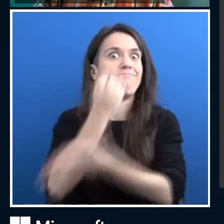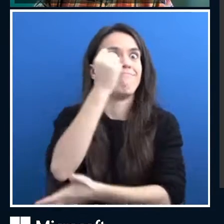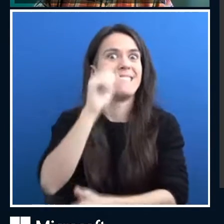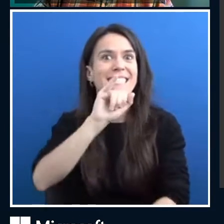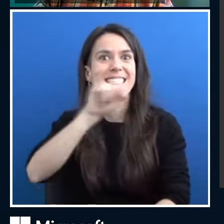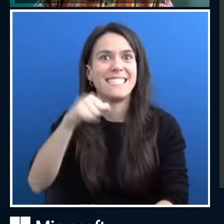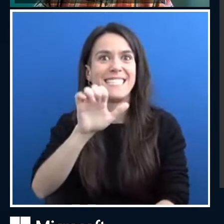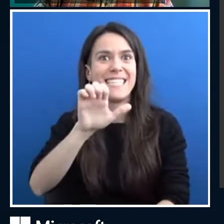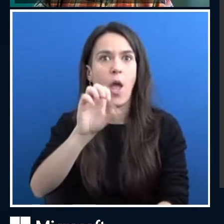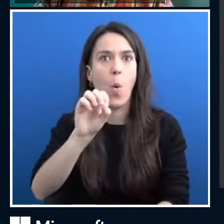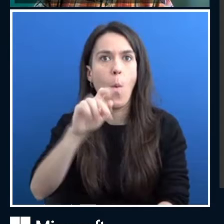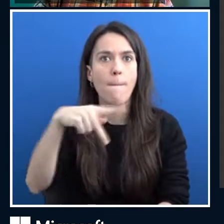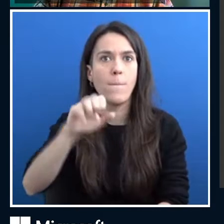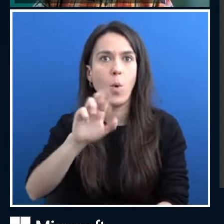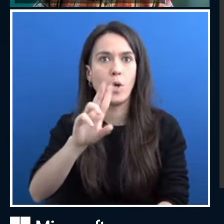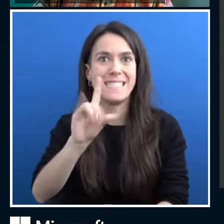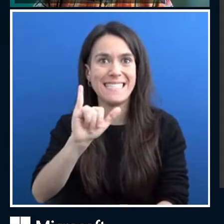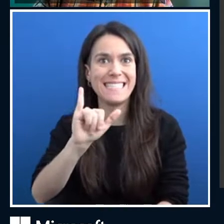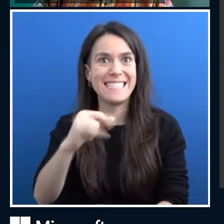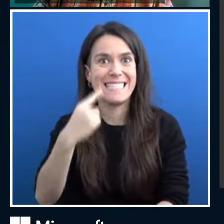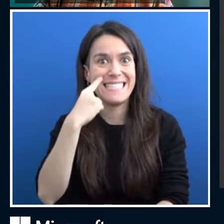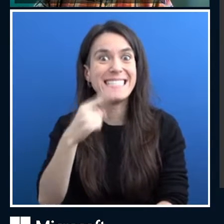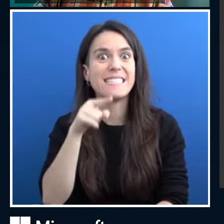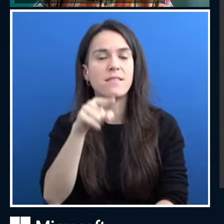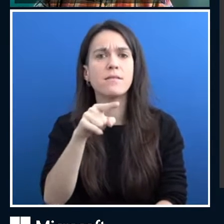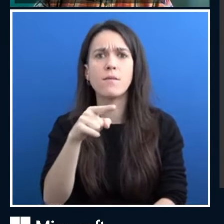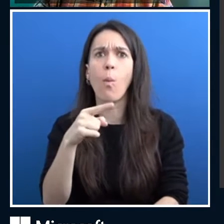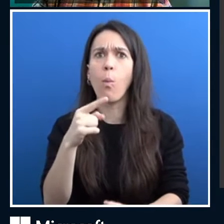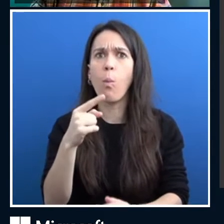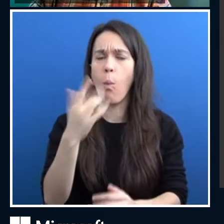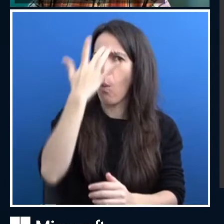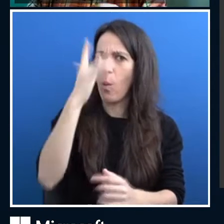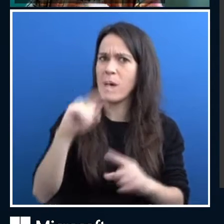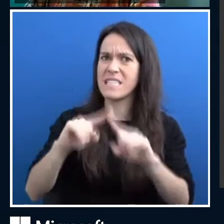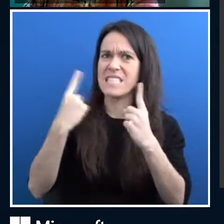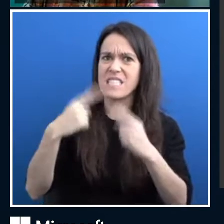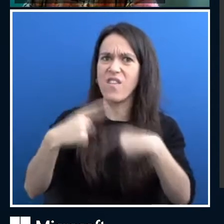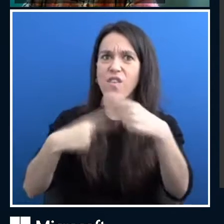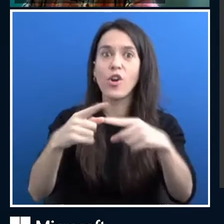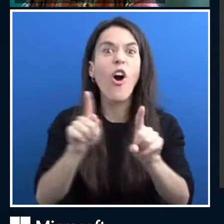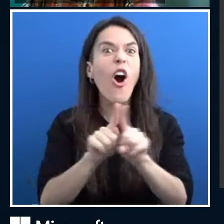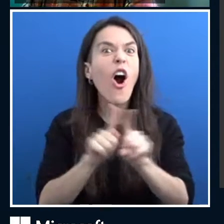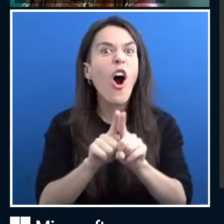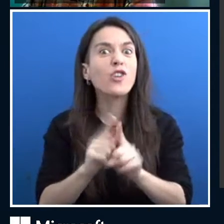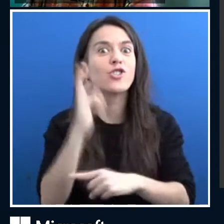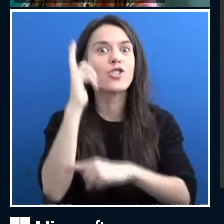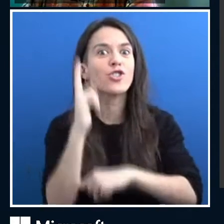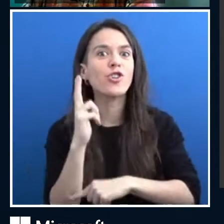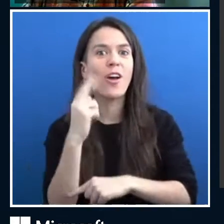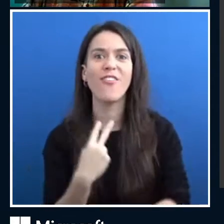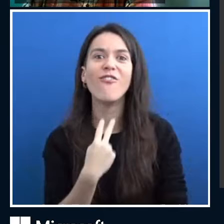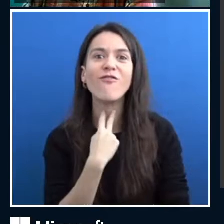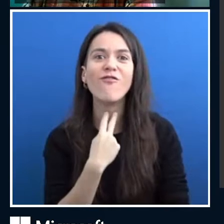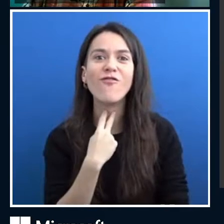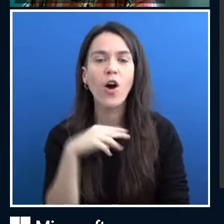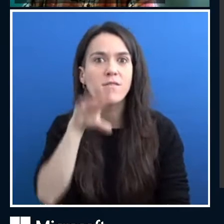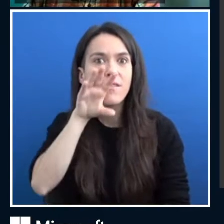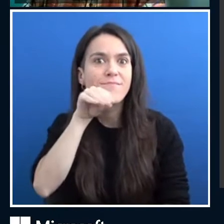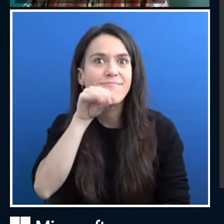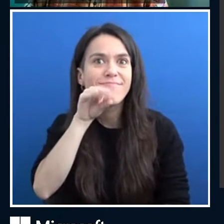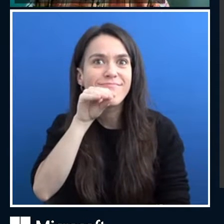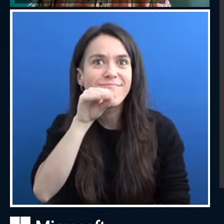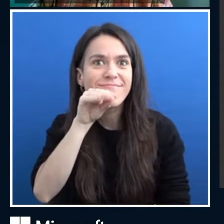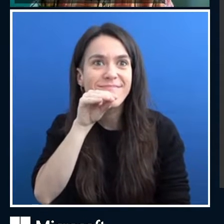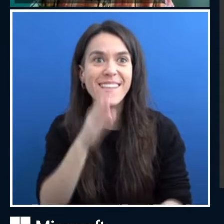of general use of knowledge. But also, we started to see those voice assistants. So did Eliza and our conversational AI